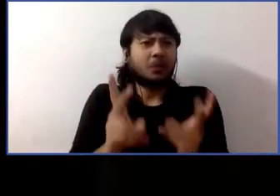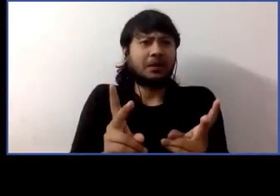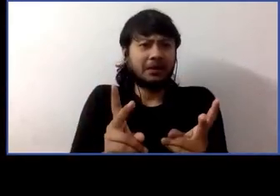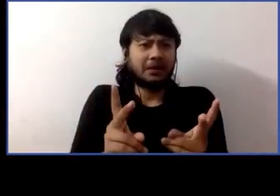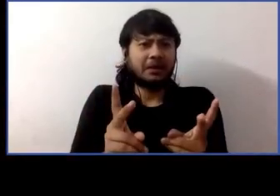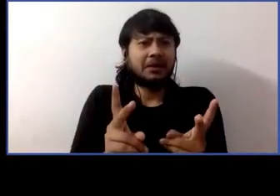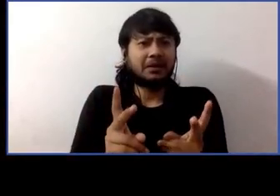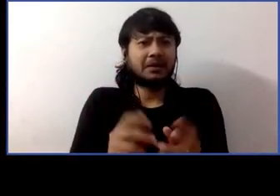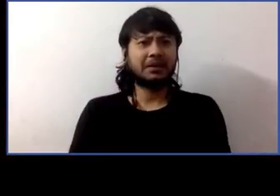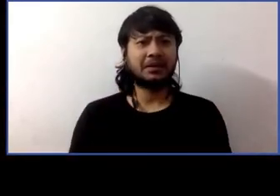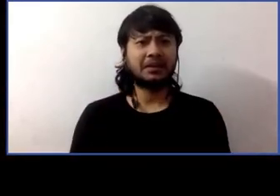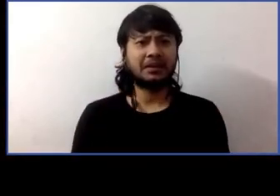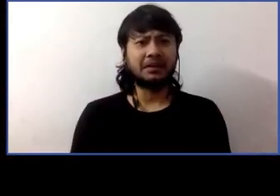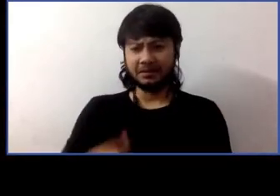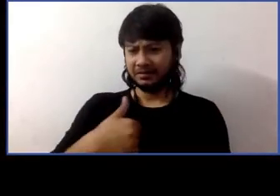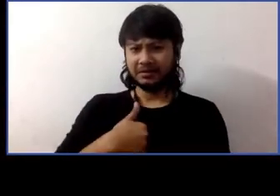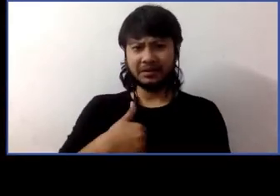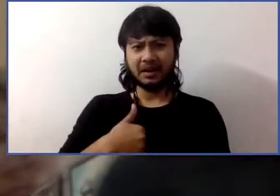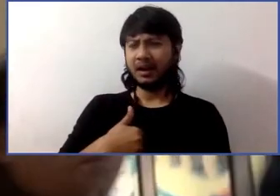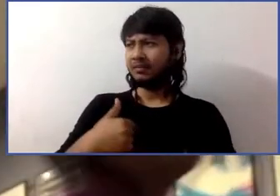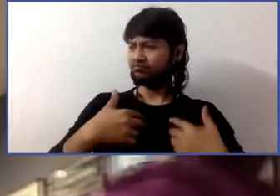I still felt like I could do it.